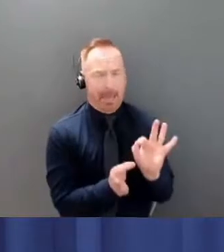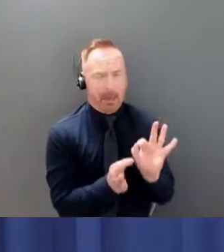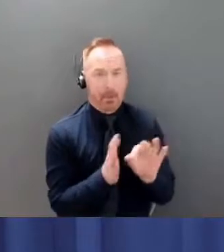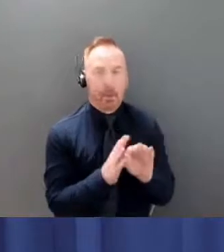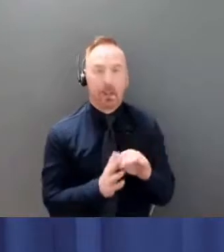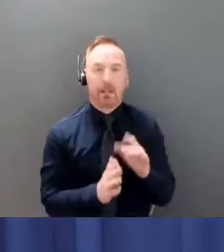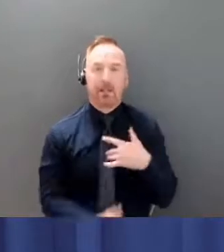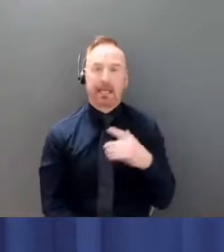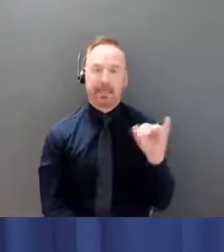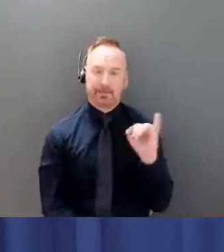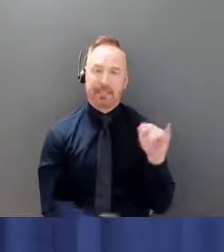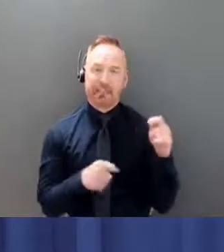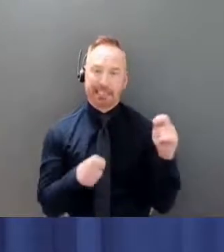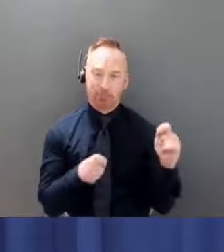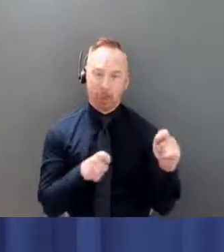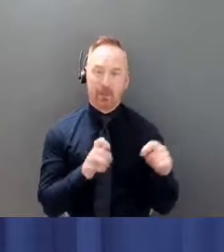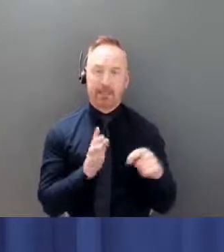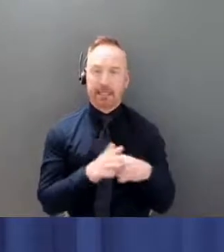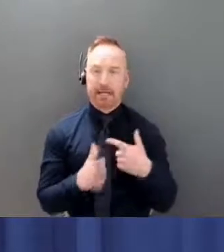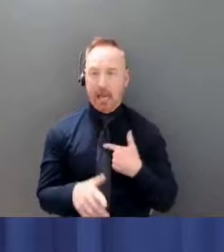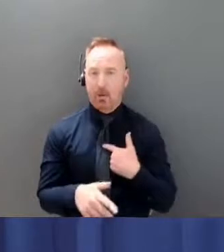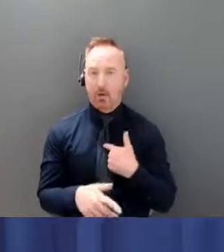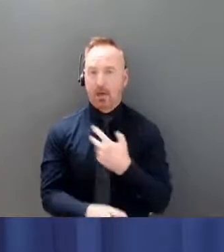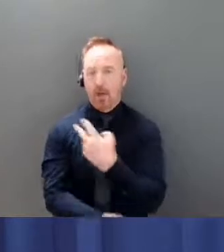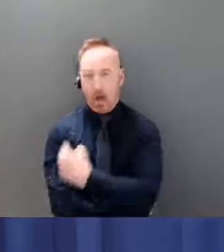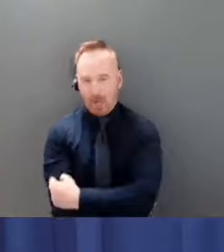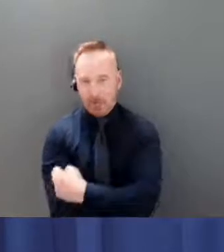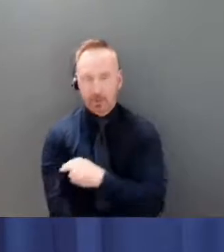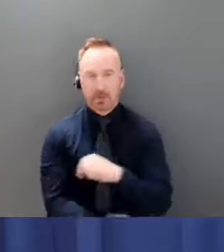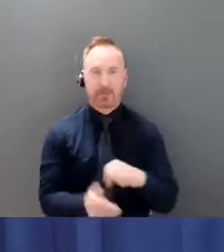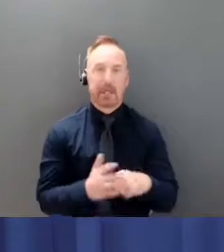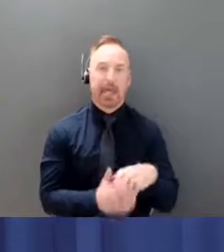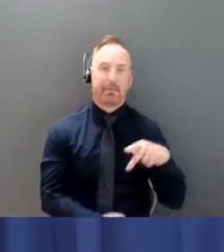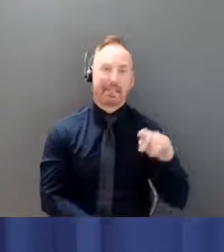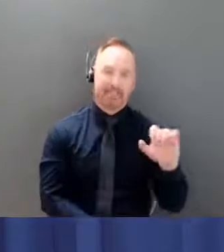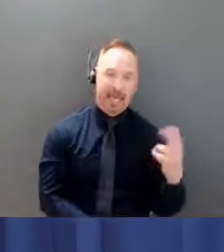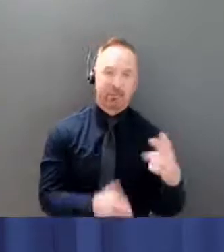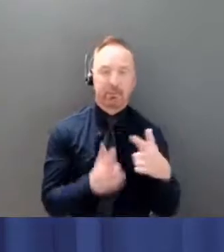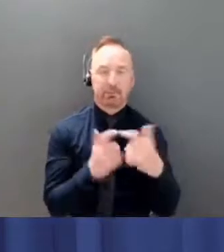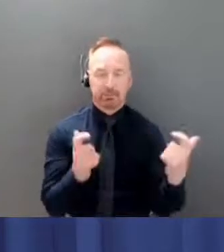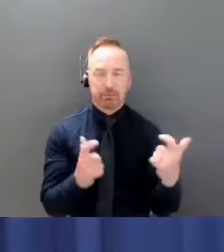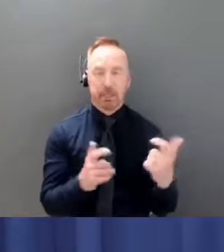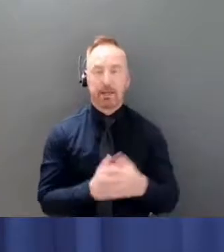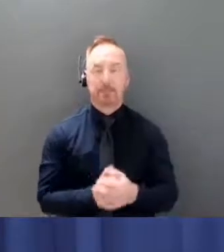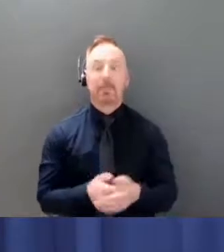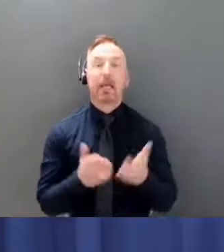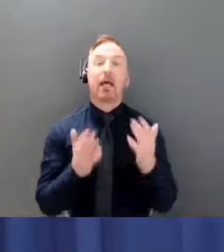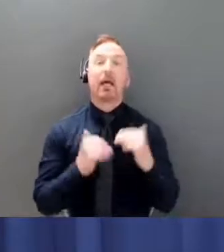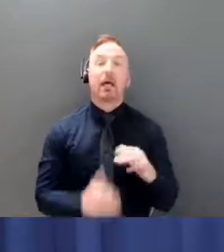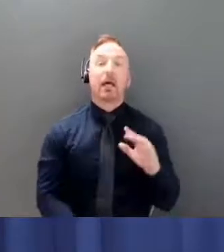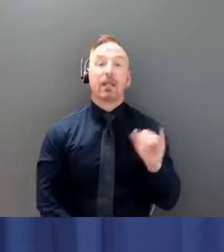care facilities. Thank you. We'll move to Jim, Yukon News.